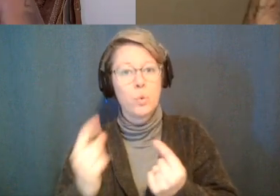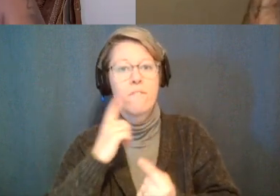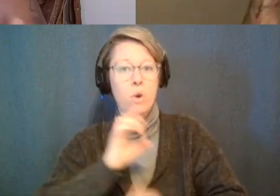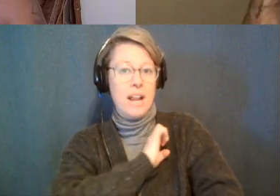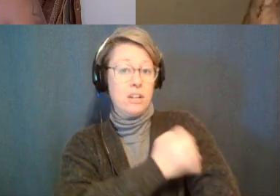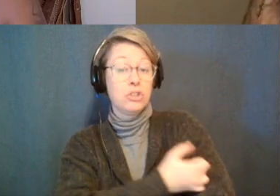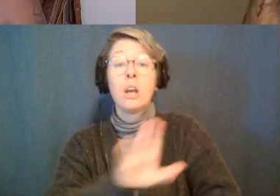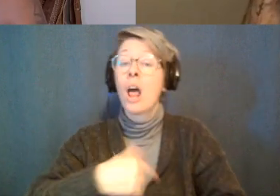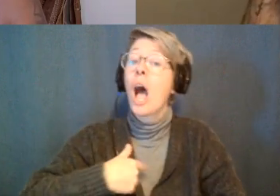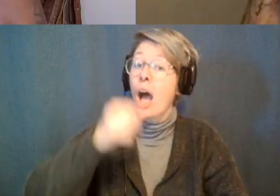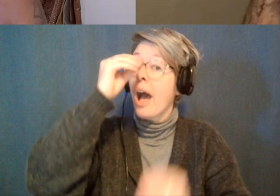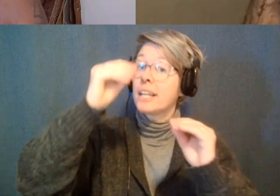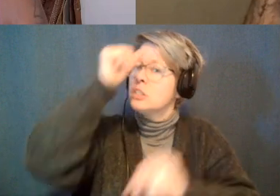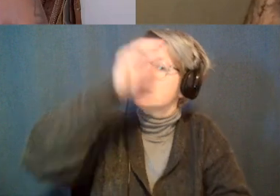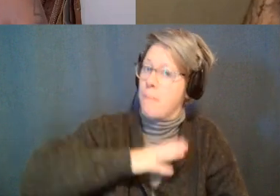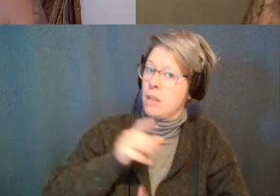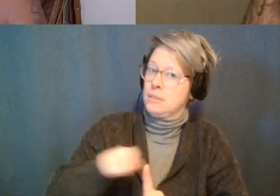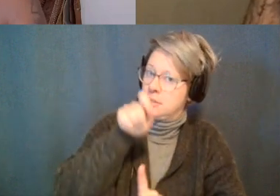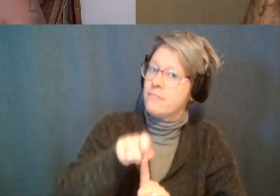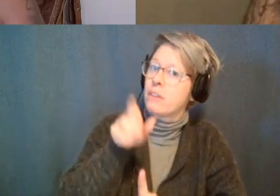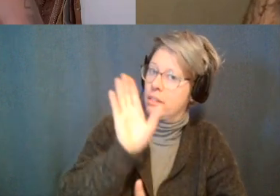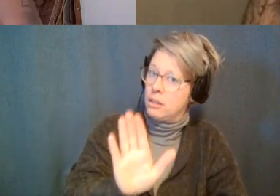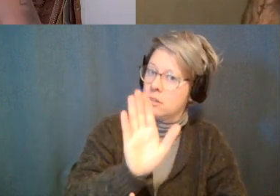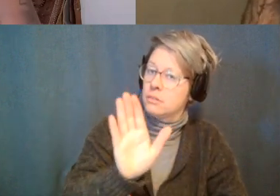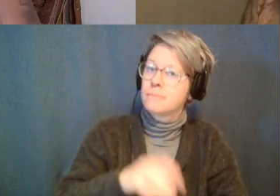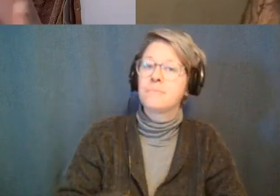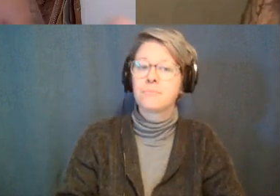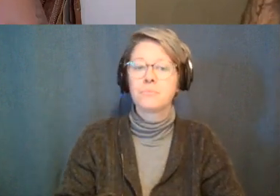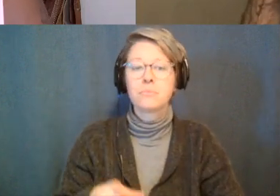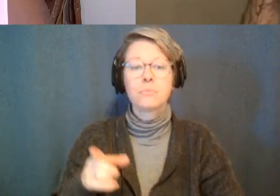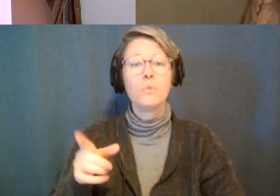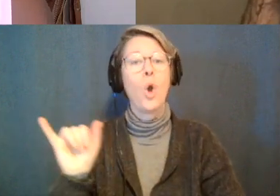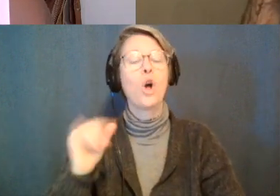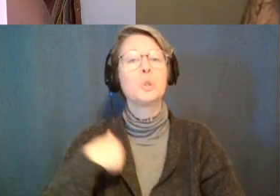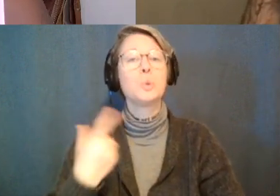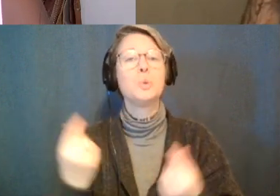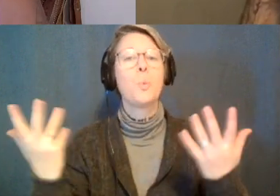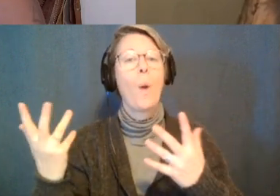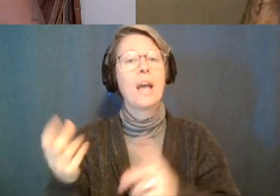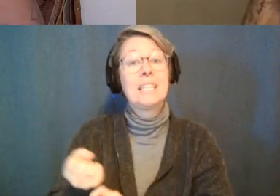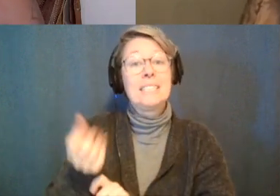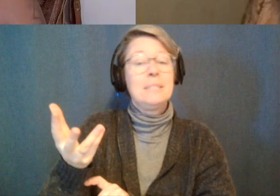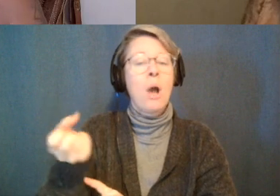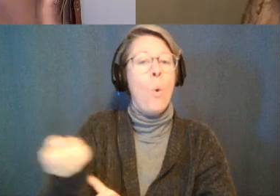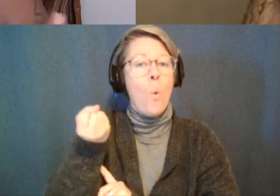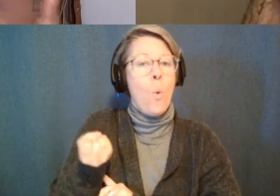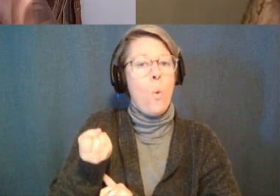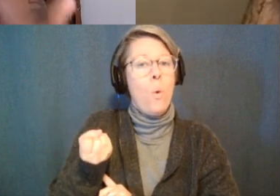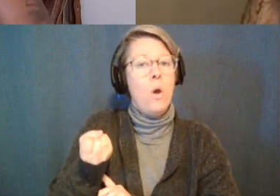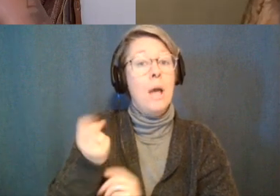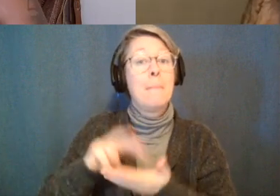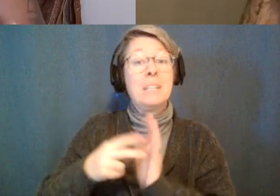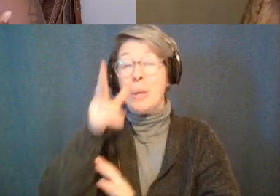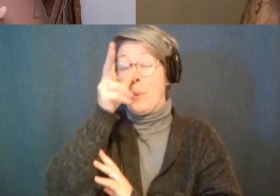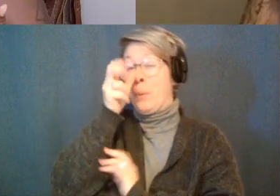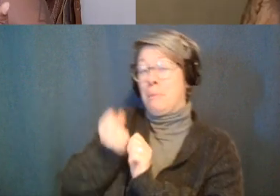that i teach men it's um there's you do um you do semen retention practices like you don't ejaculate every single